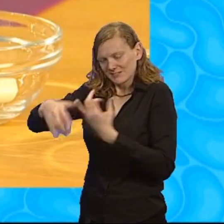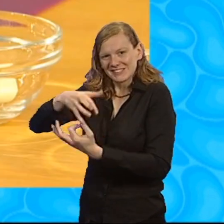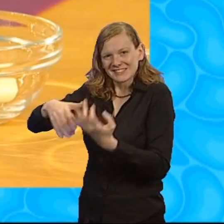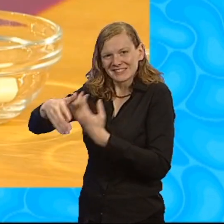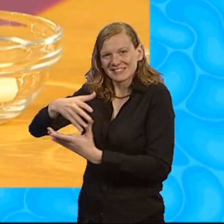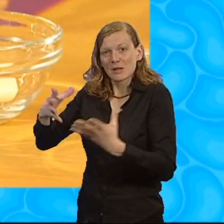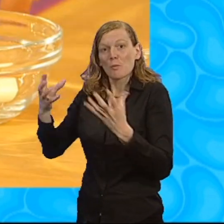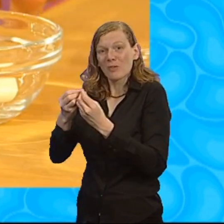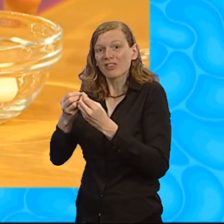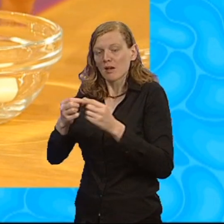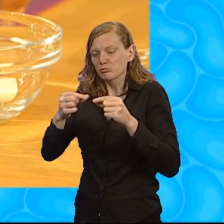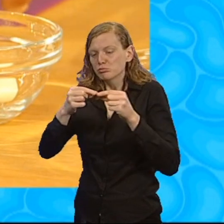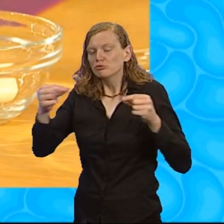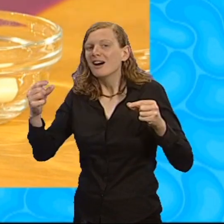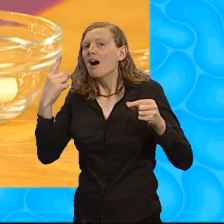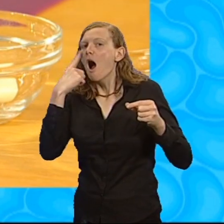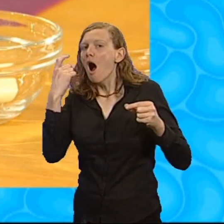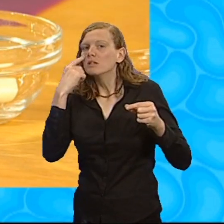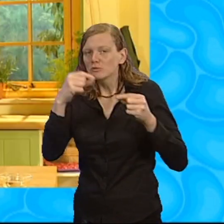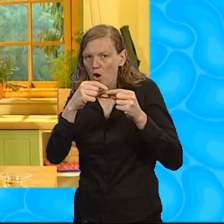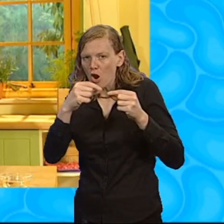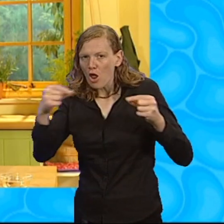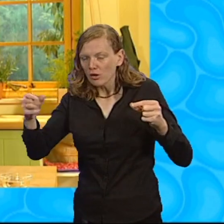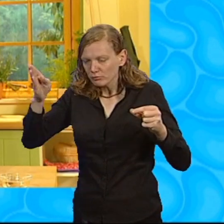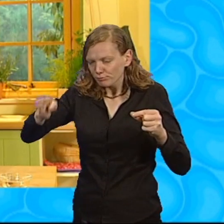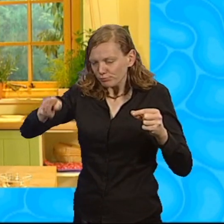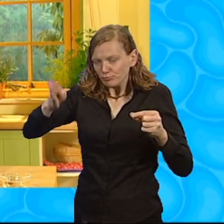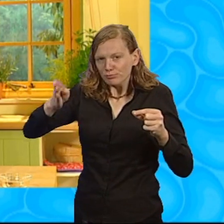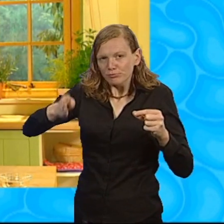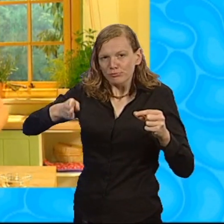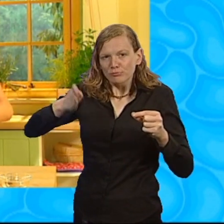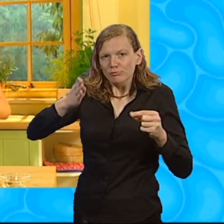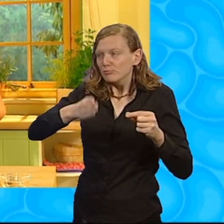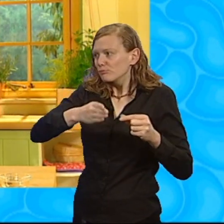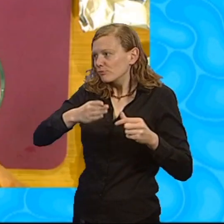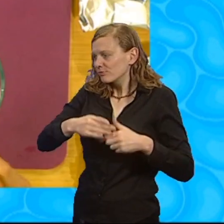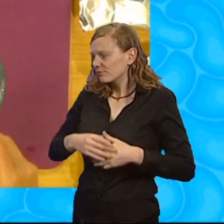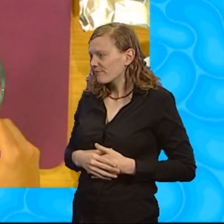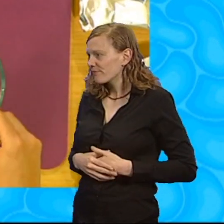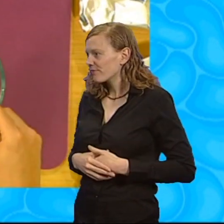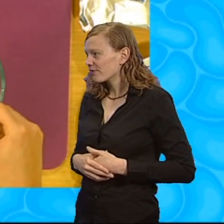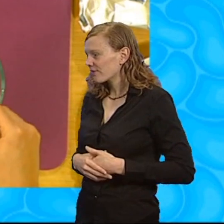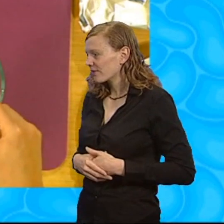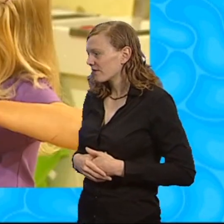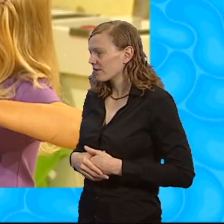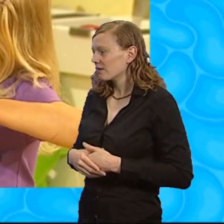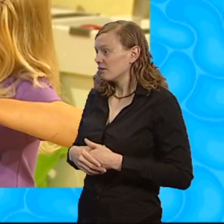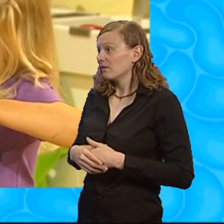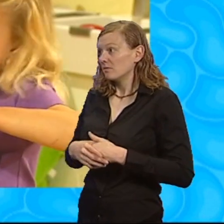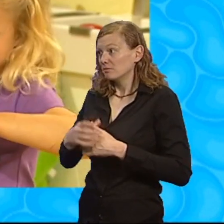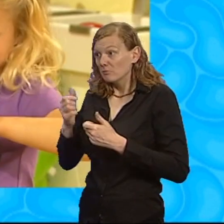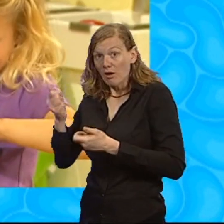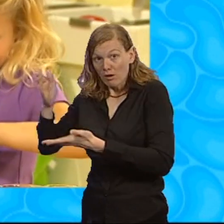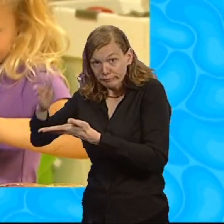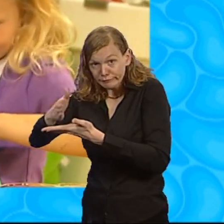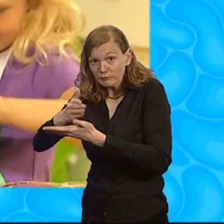And next, we're going to add some chopped up spring onion. And they're a bit springy, so you have to be careful they don't spring off. I like them. Do you